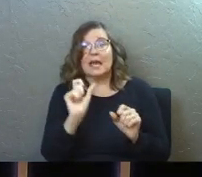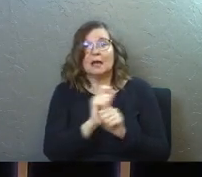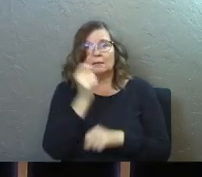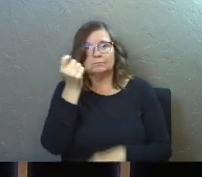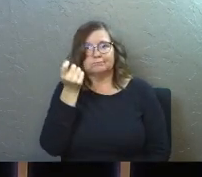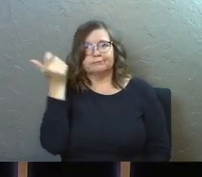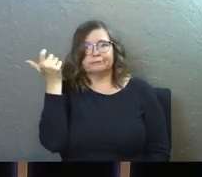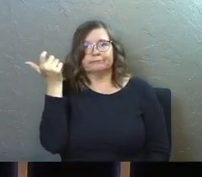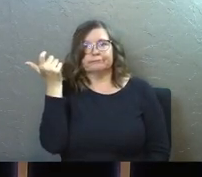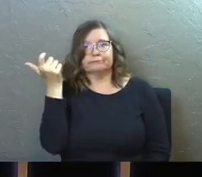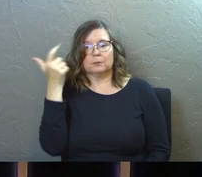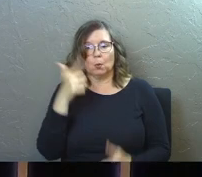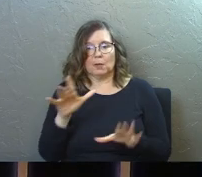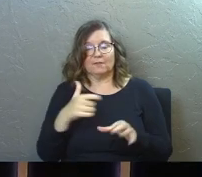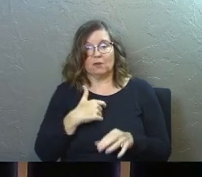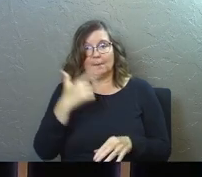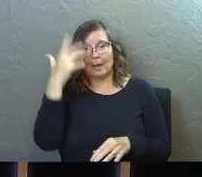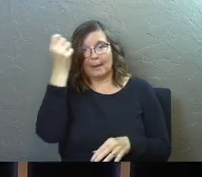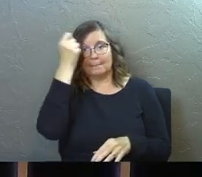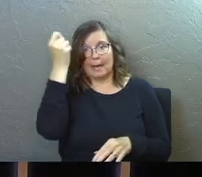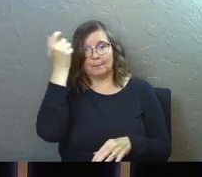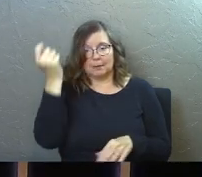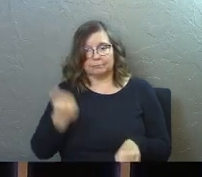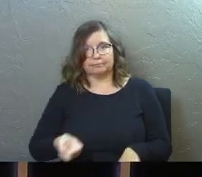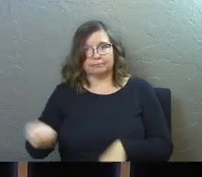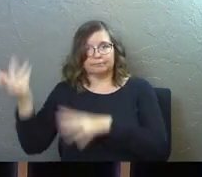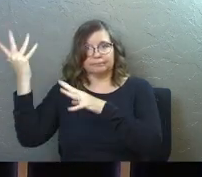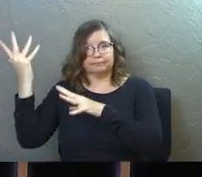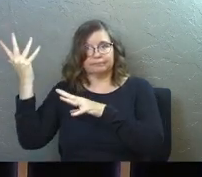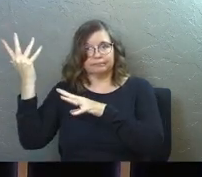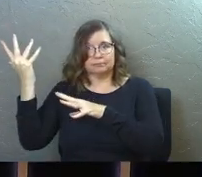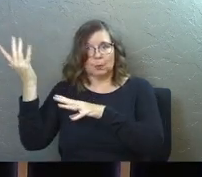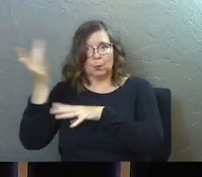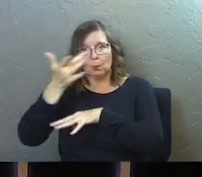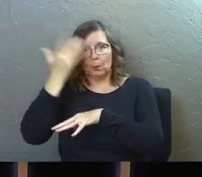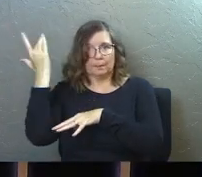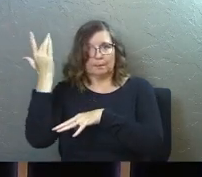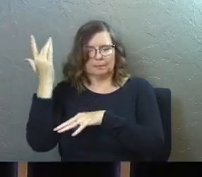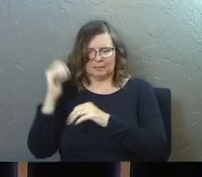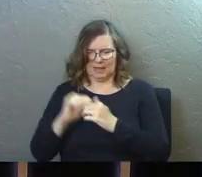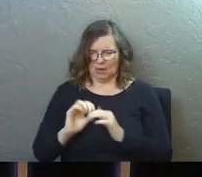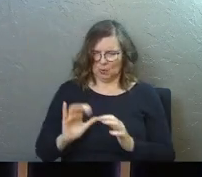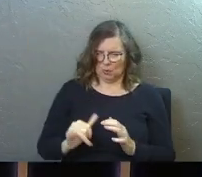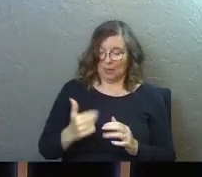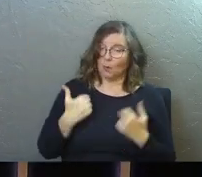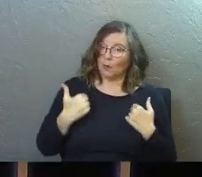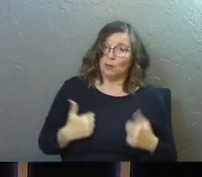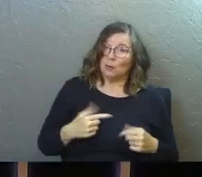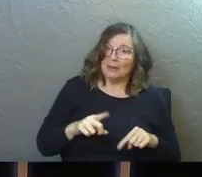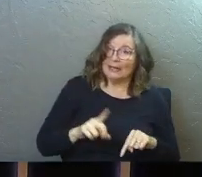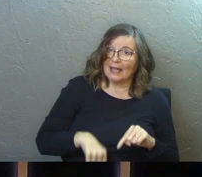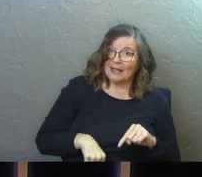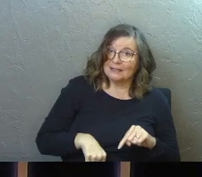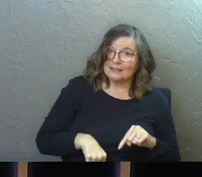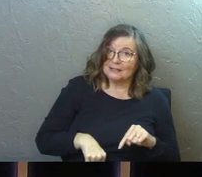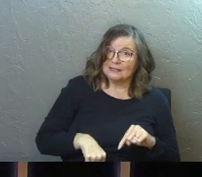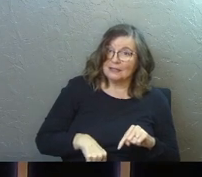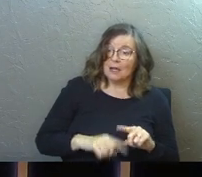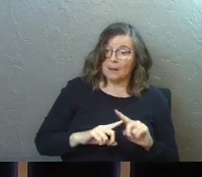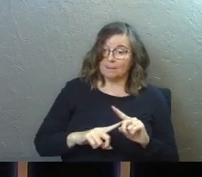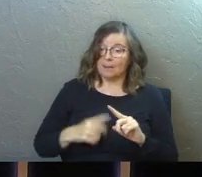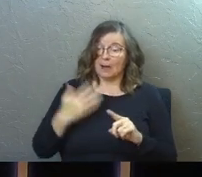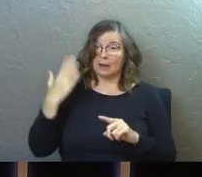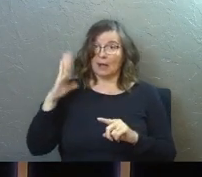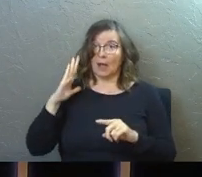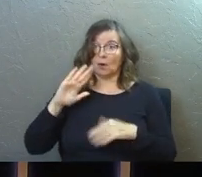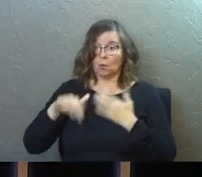eradicate what you did from my memory. God says that. You're like, well, how can anybody do that? A human being can't, but an